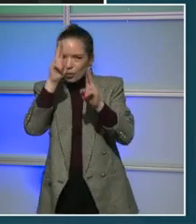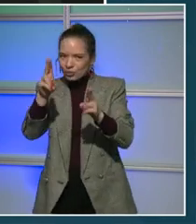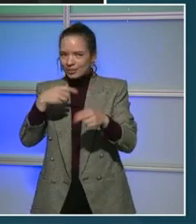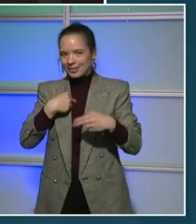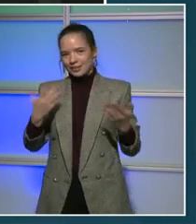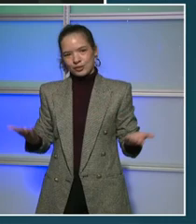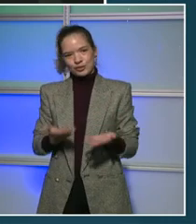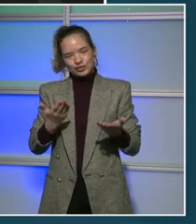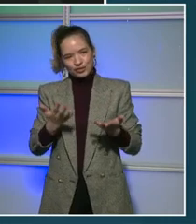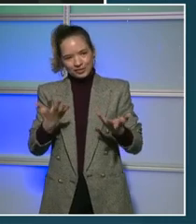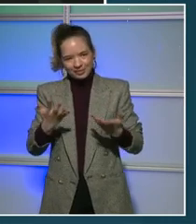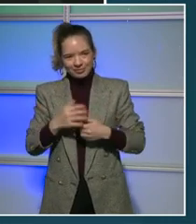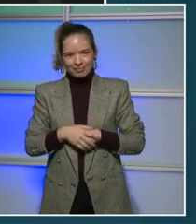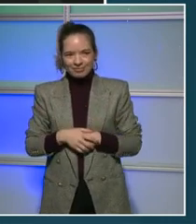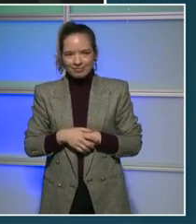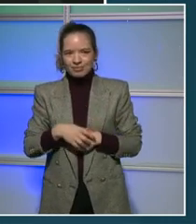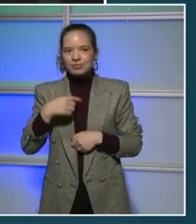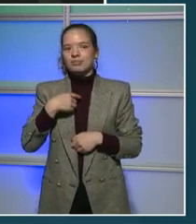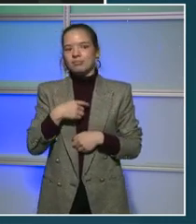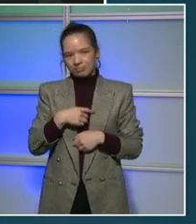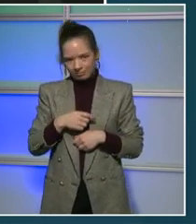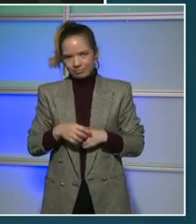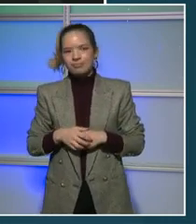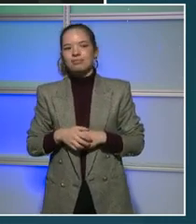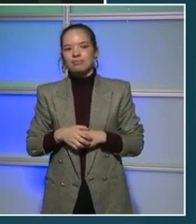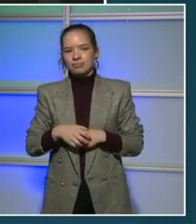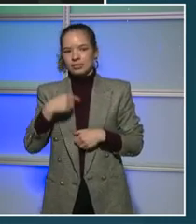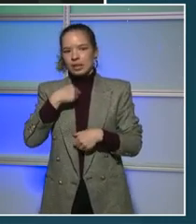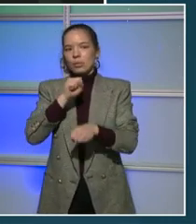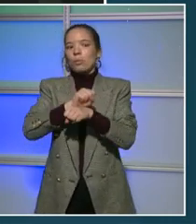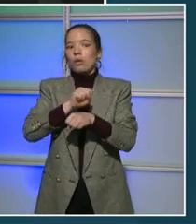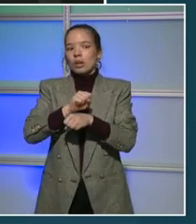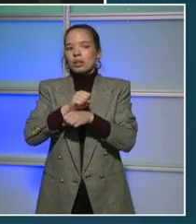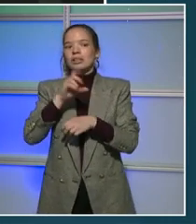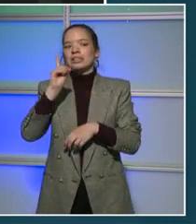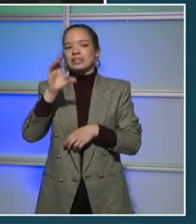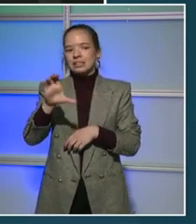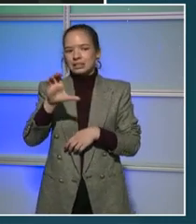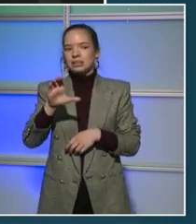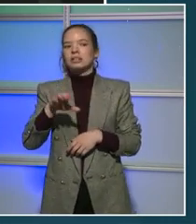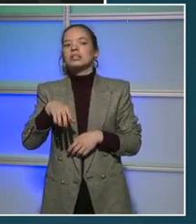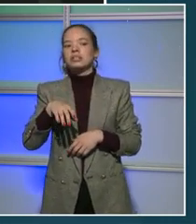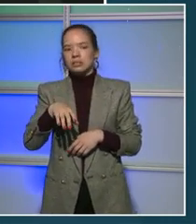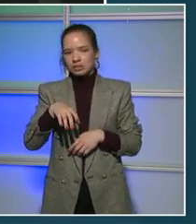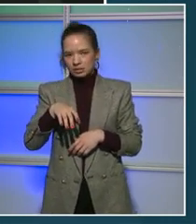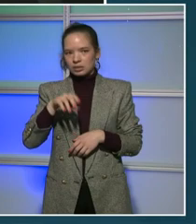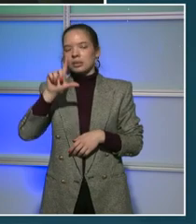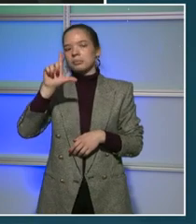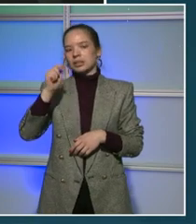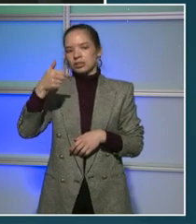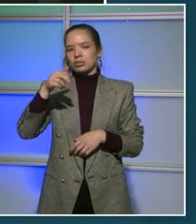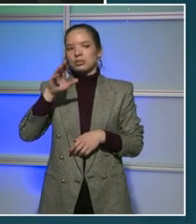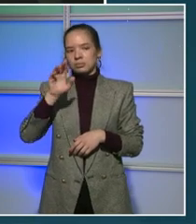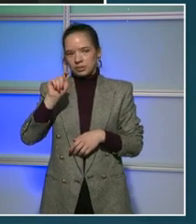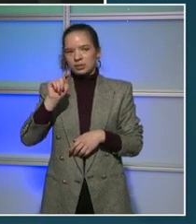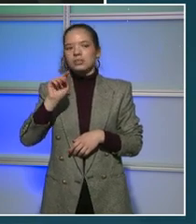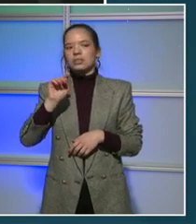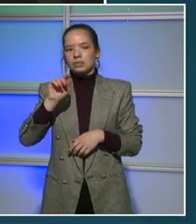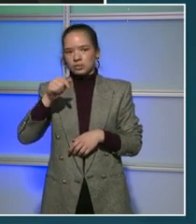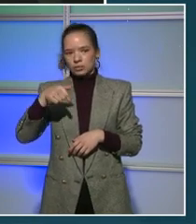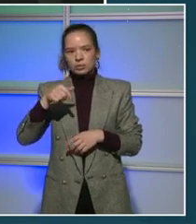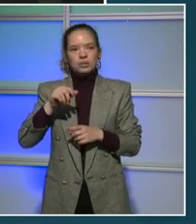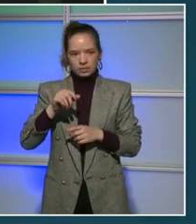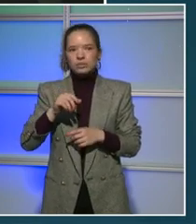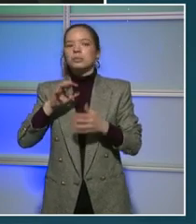is Heidi Ellis. I work with the DC LGBTQ Budget Coalition. And I'm just here to say, one, we were successfully